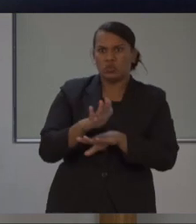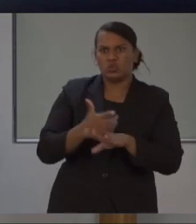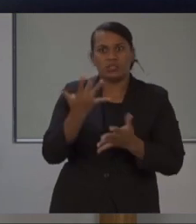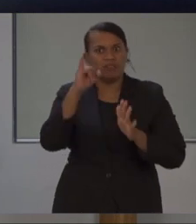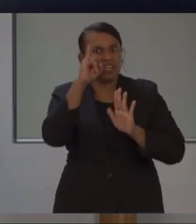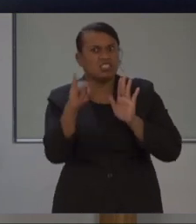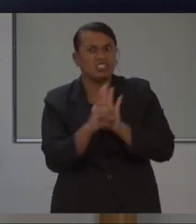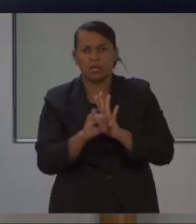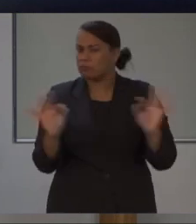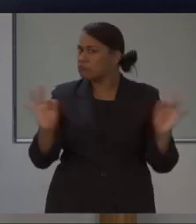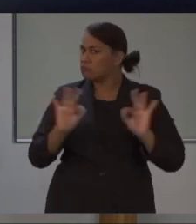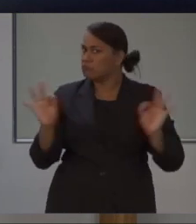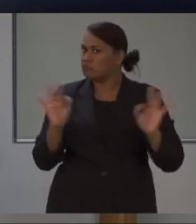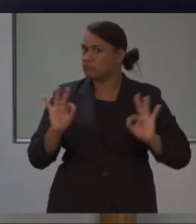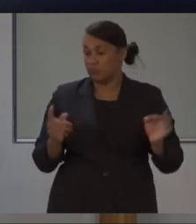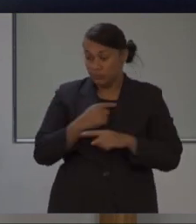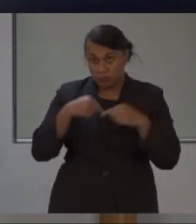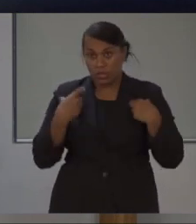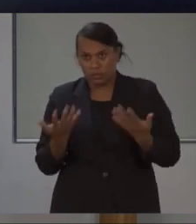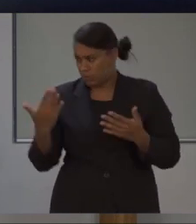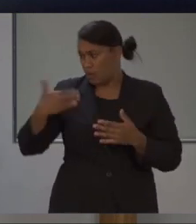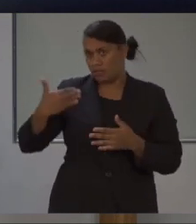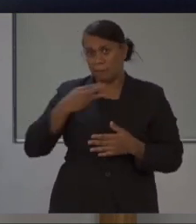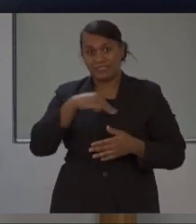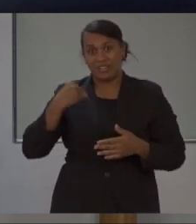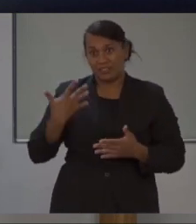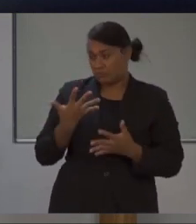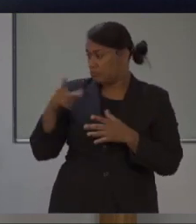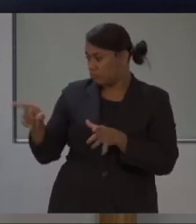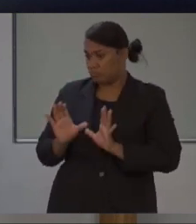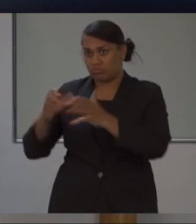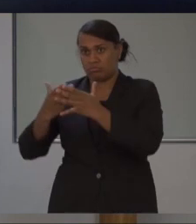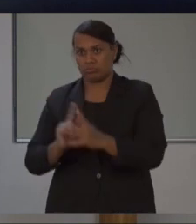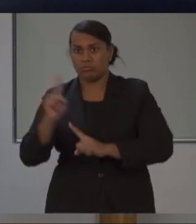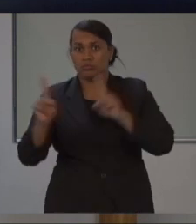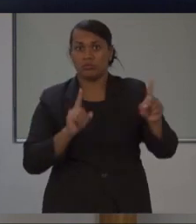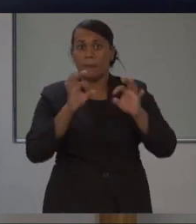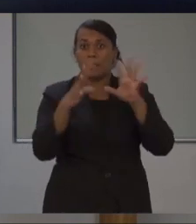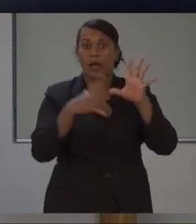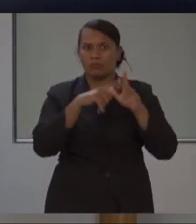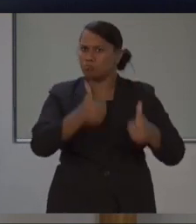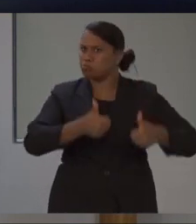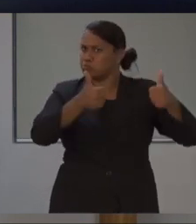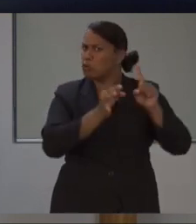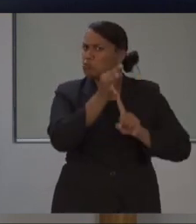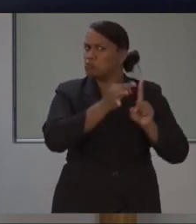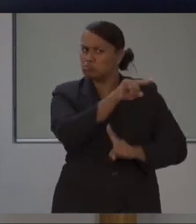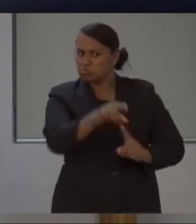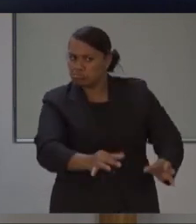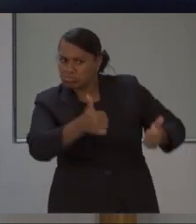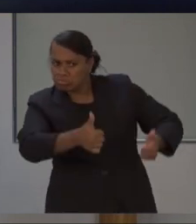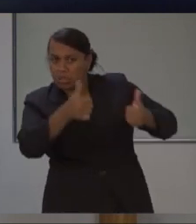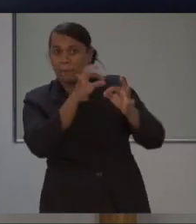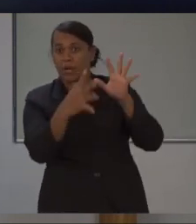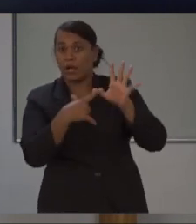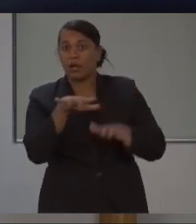Our health screening effort in BAR is progressing extremely well. Nationwide, we've restocked with